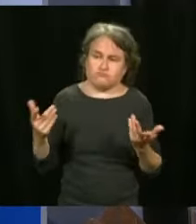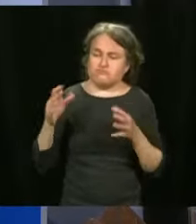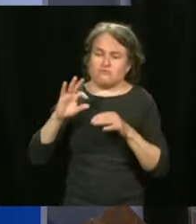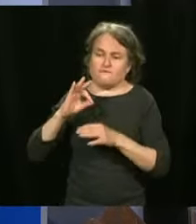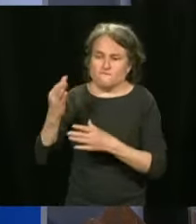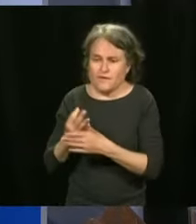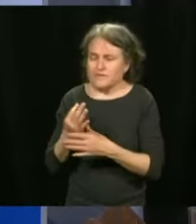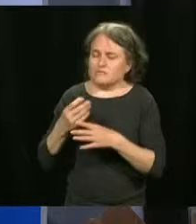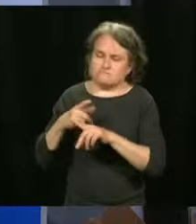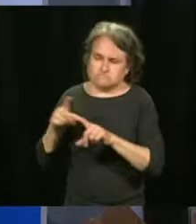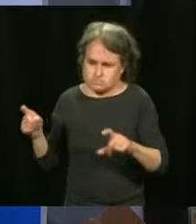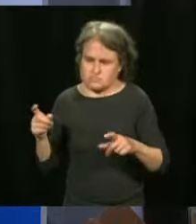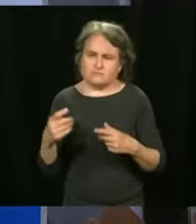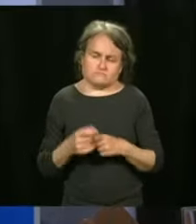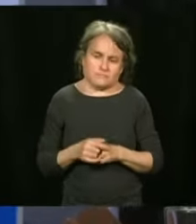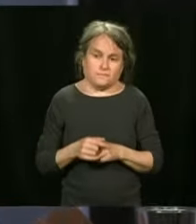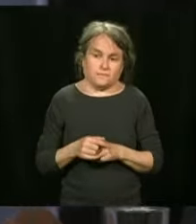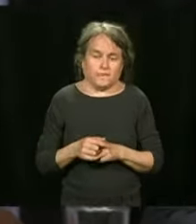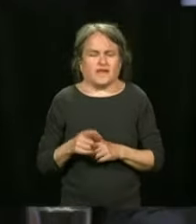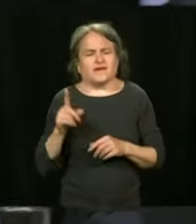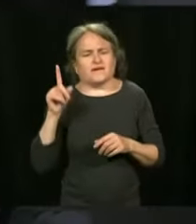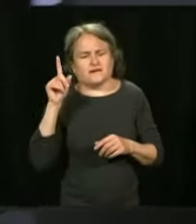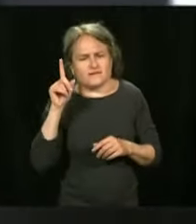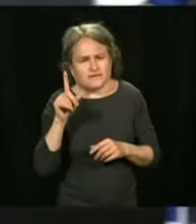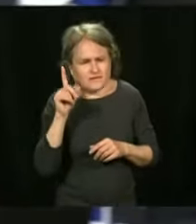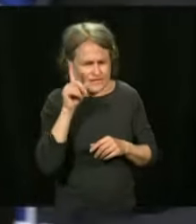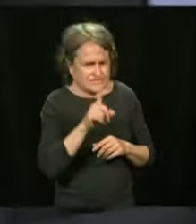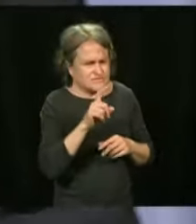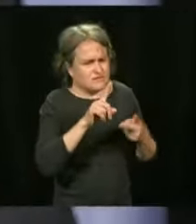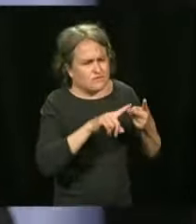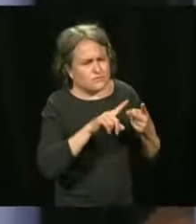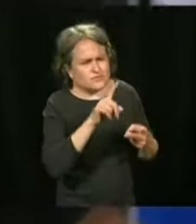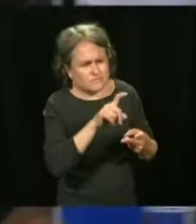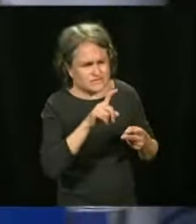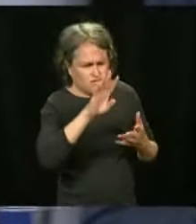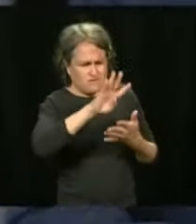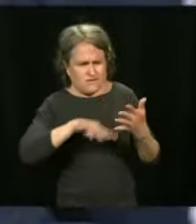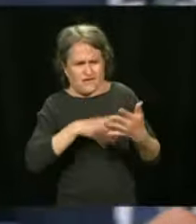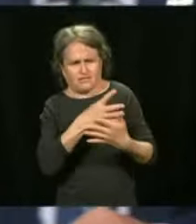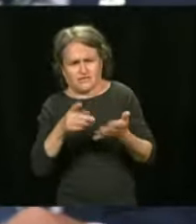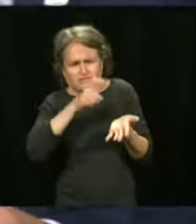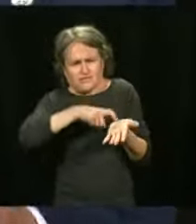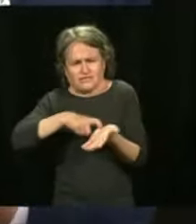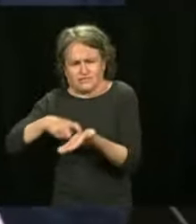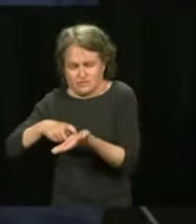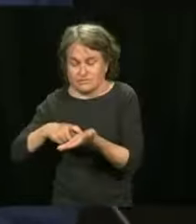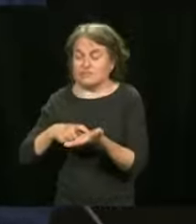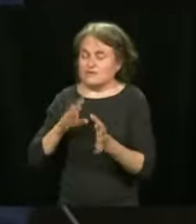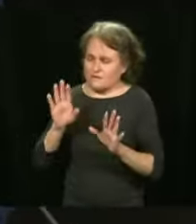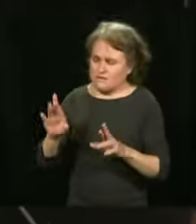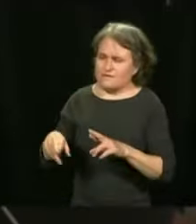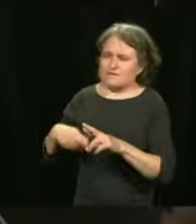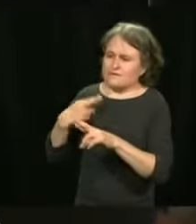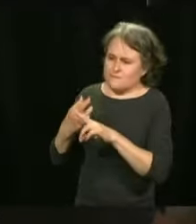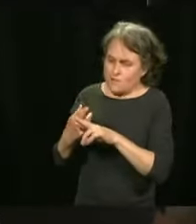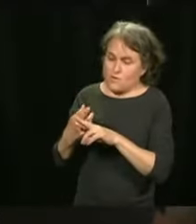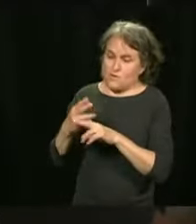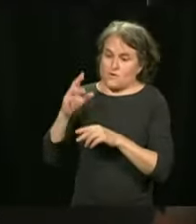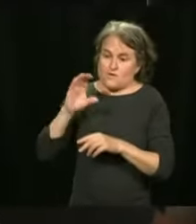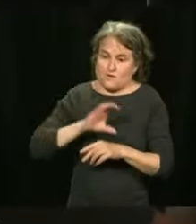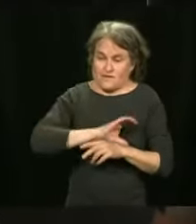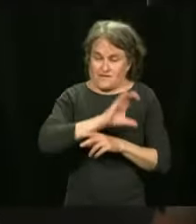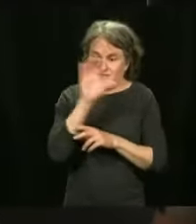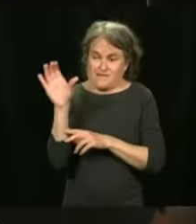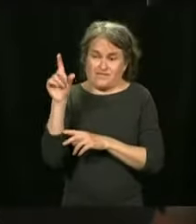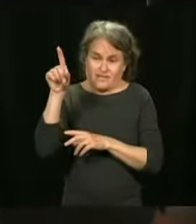So, is the calendar already established? Well, with the calendar, we've had confirmations of the number of doses from the federal government for the first dose.